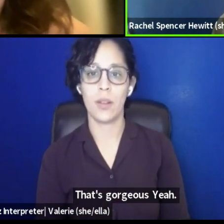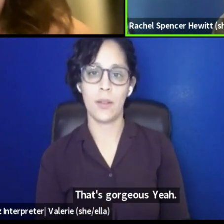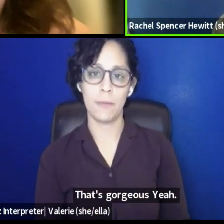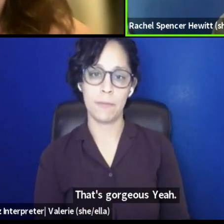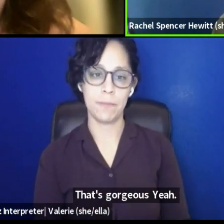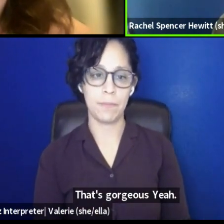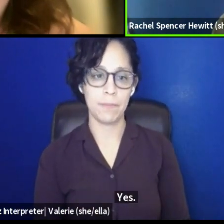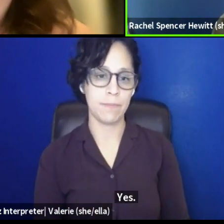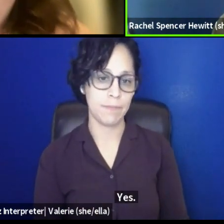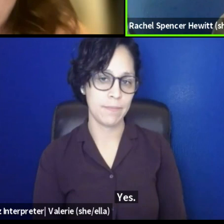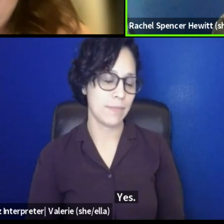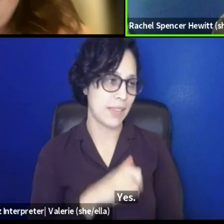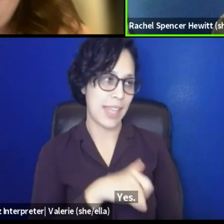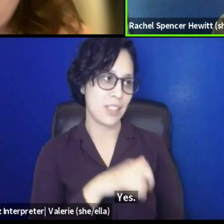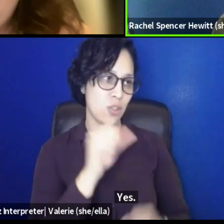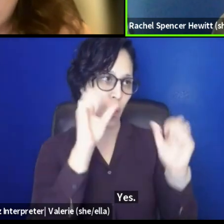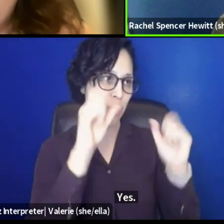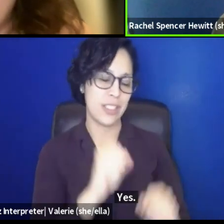Absolutely.